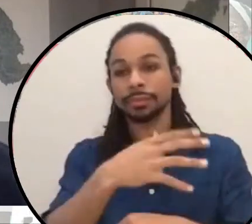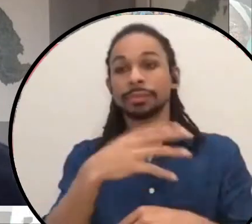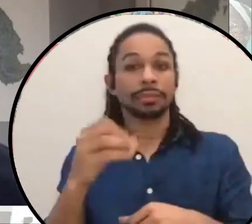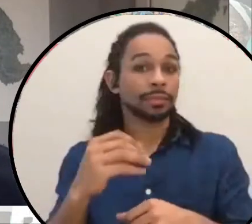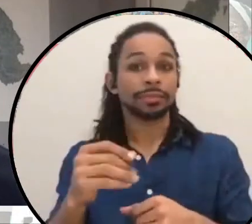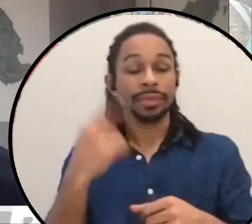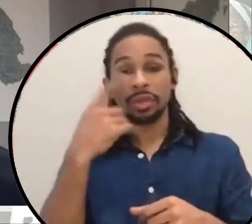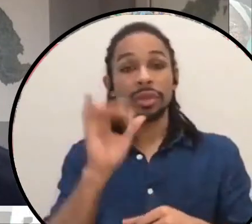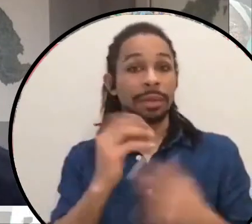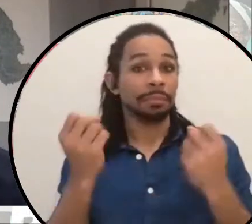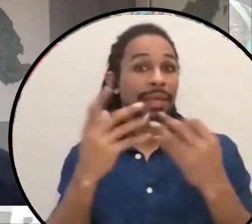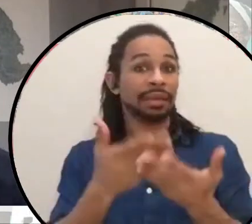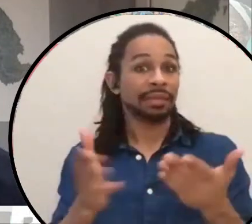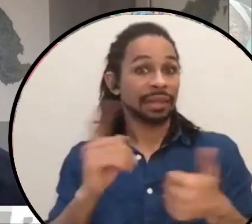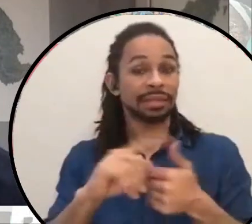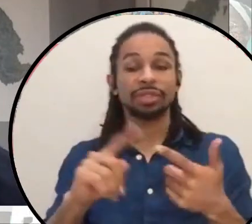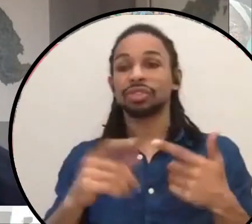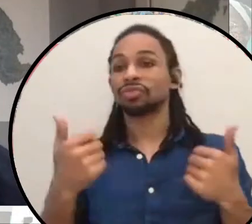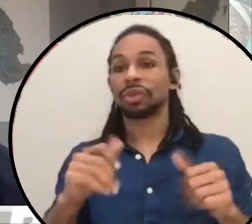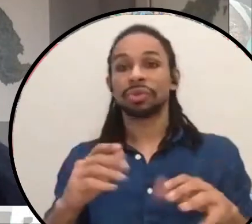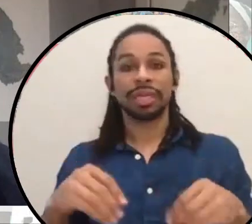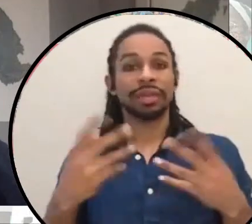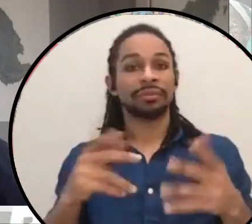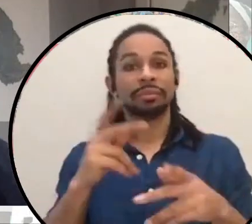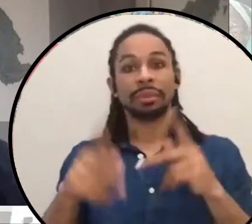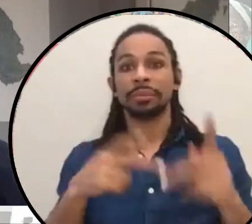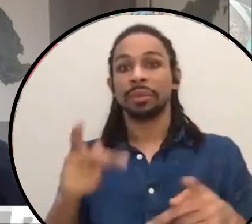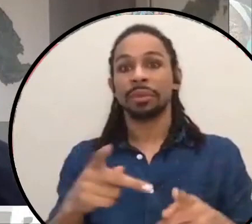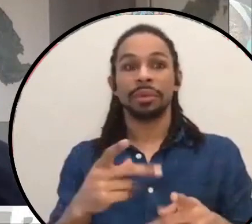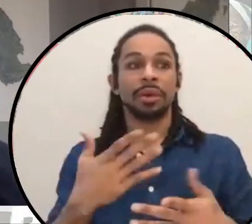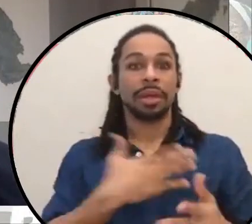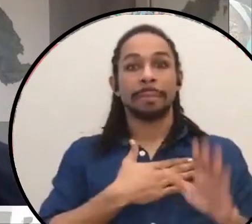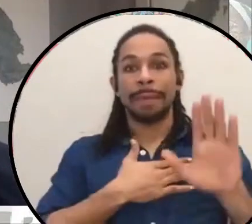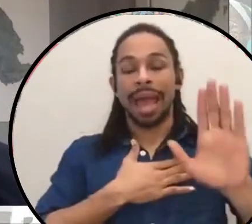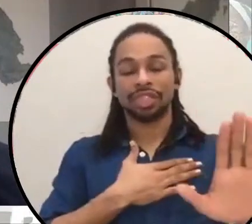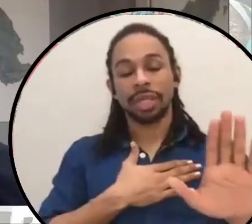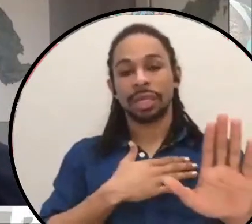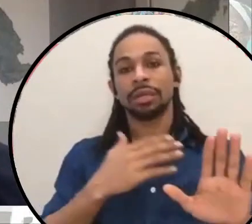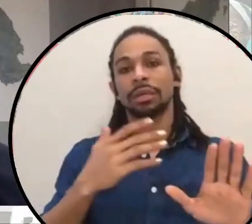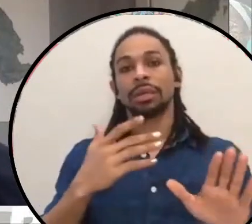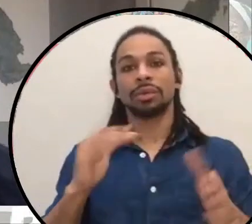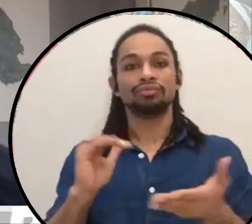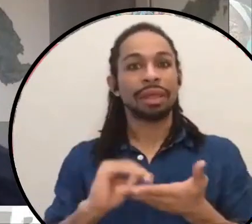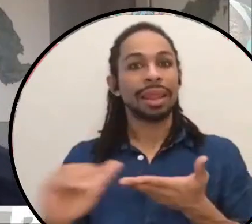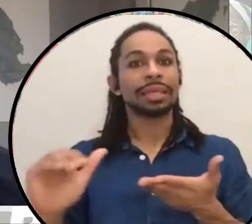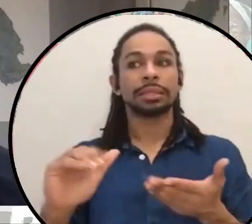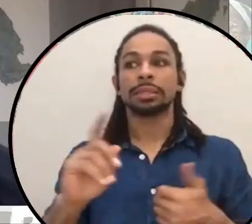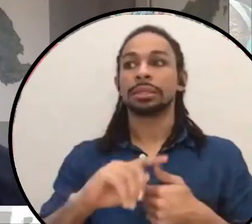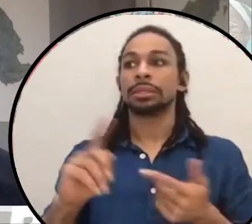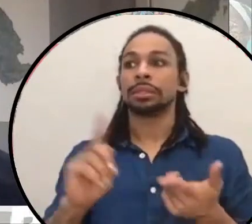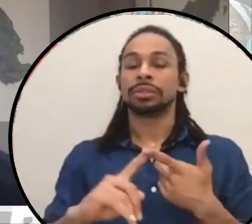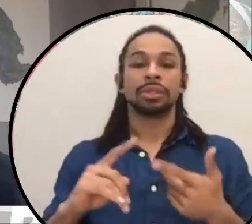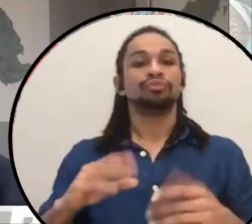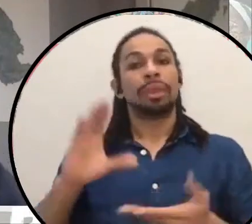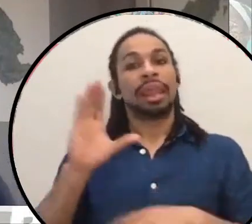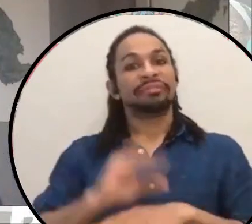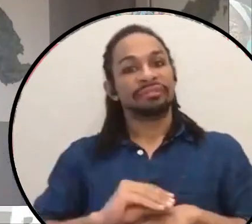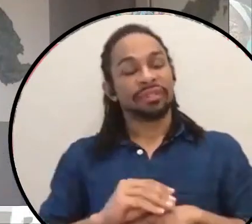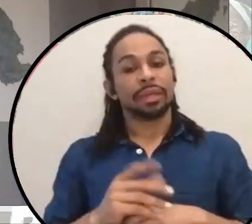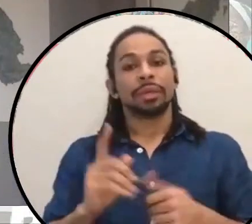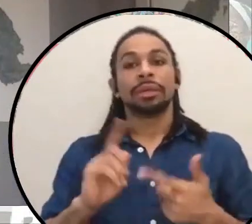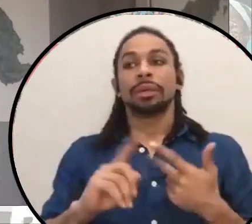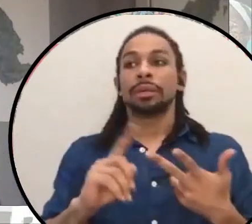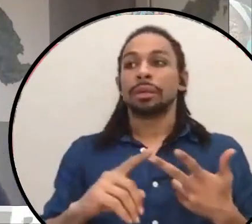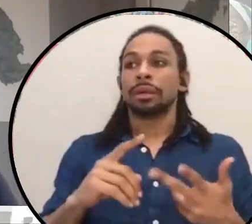trying to get people compassionate release, trying to get people out because of COVID, trying to help people who are getting out, have a place to stay. So they don't get